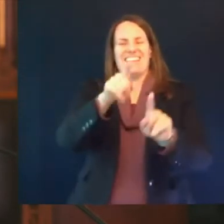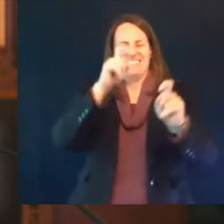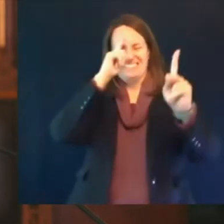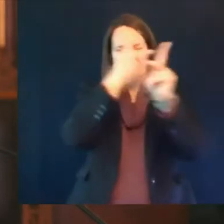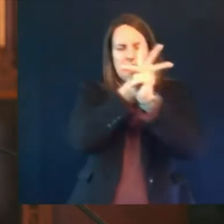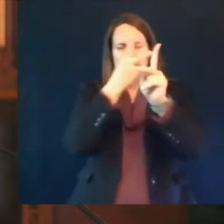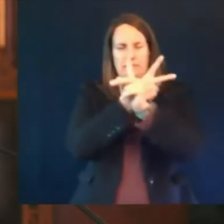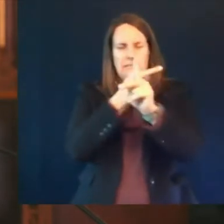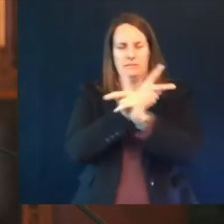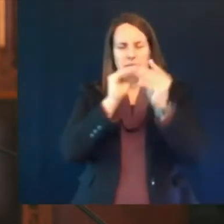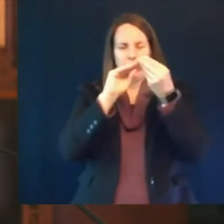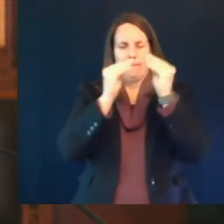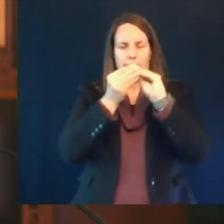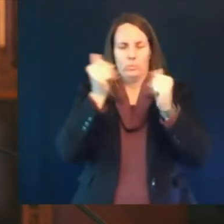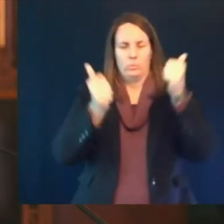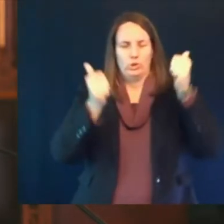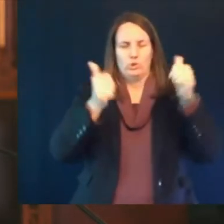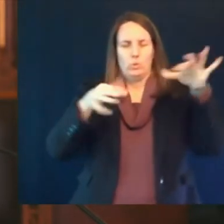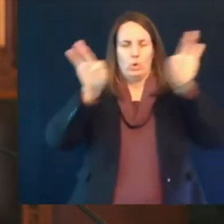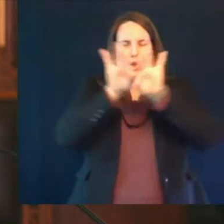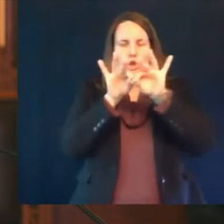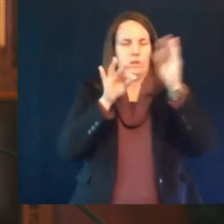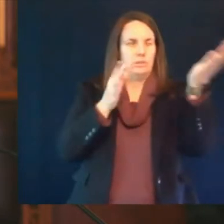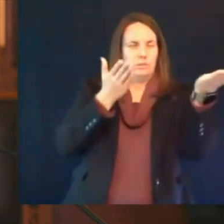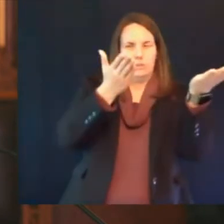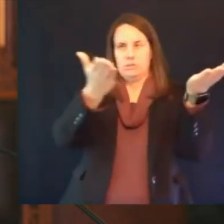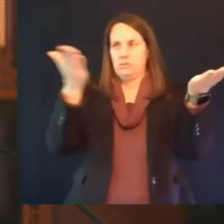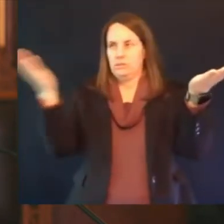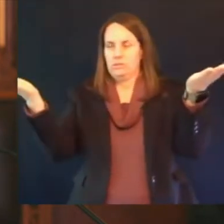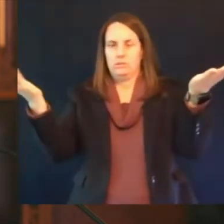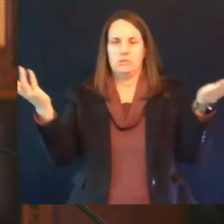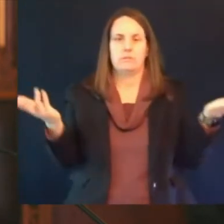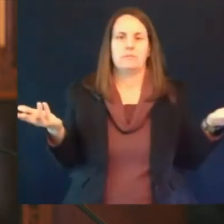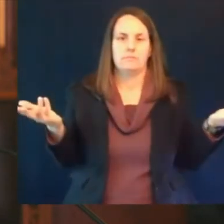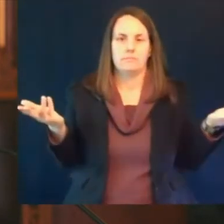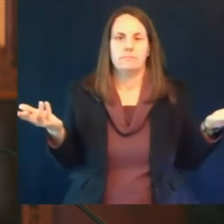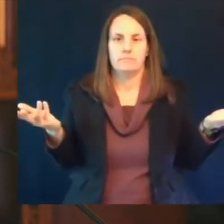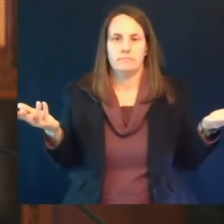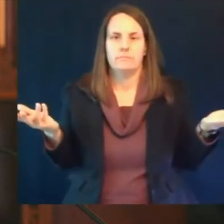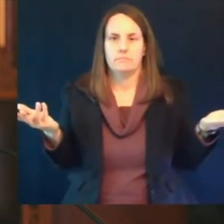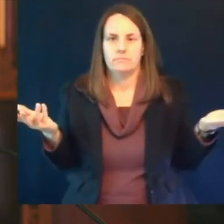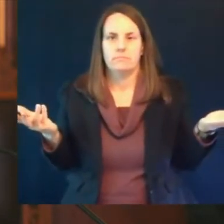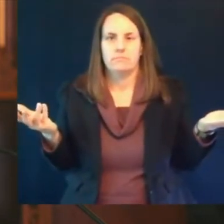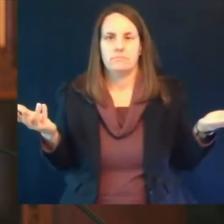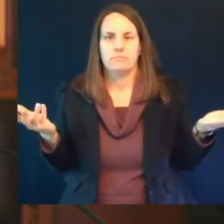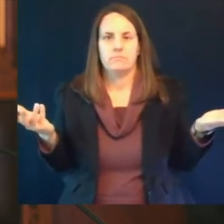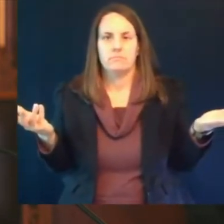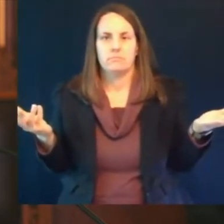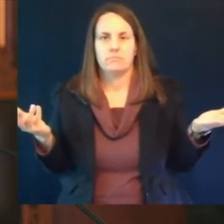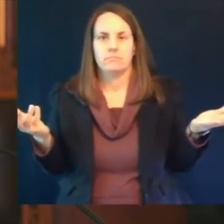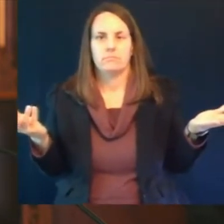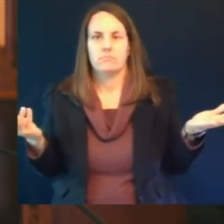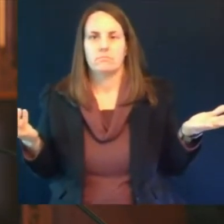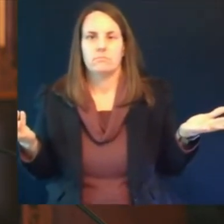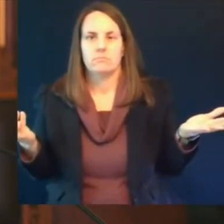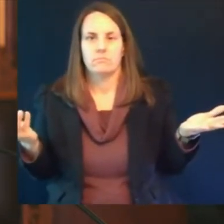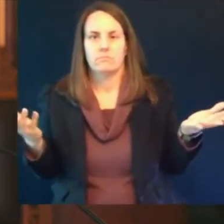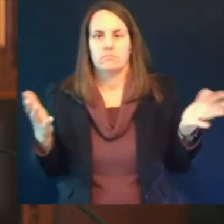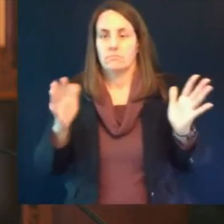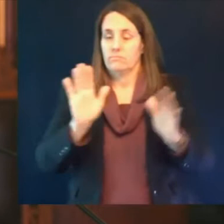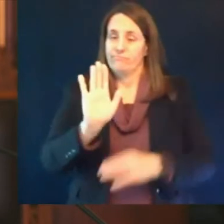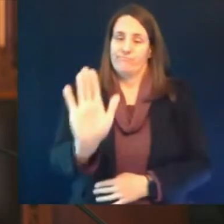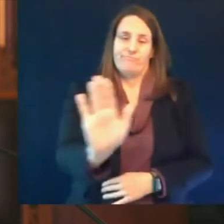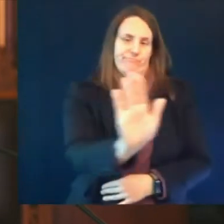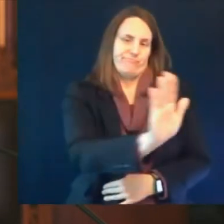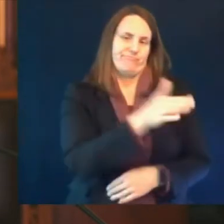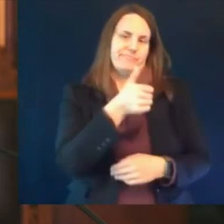the real facts around those vaccines and each person has to make that decision for themselves the government is enforcing